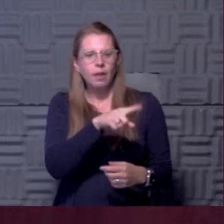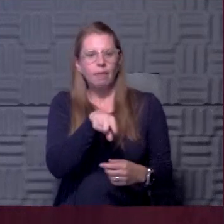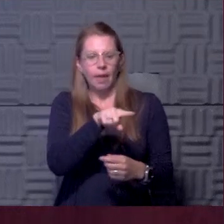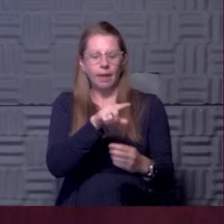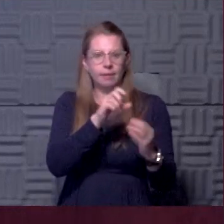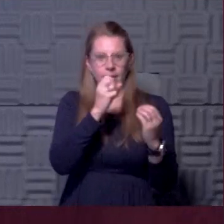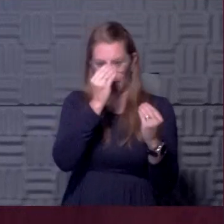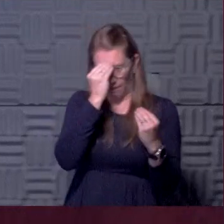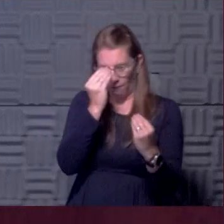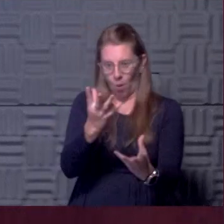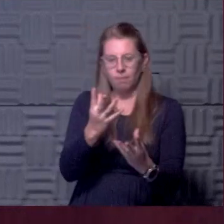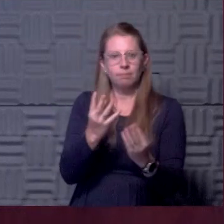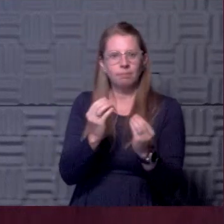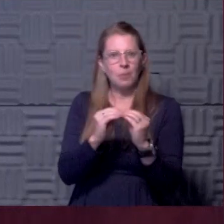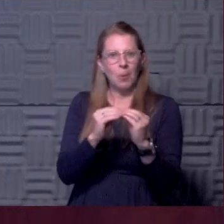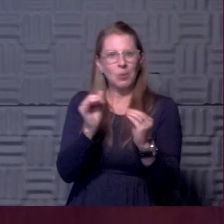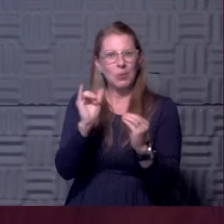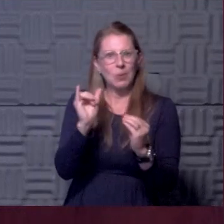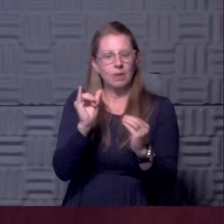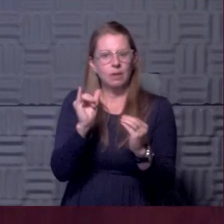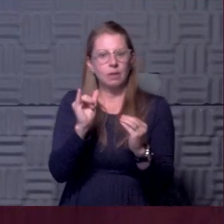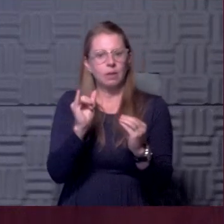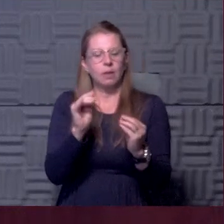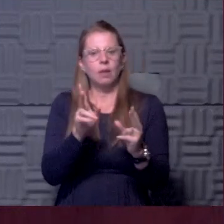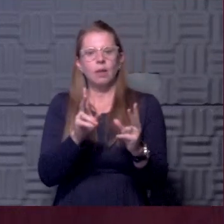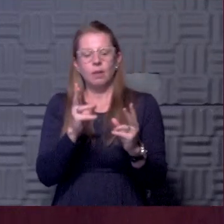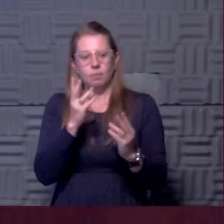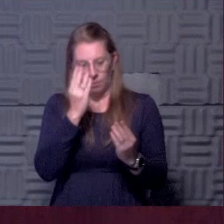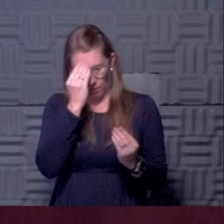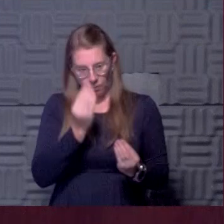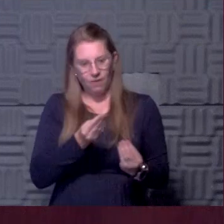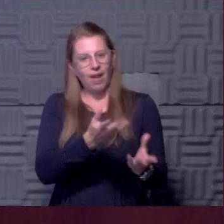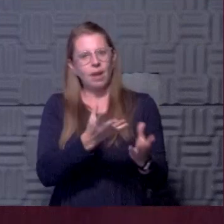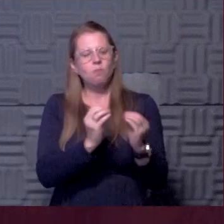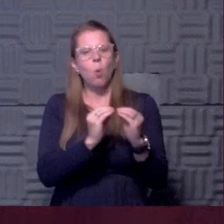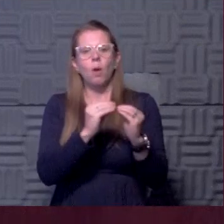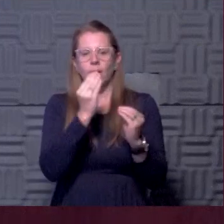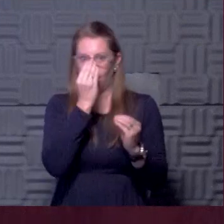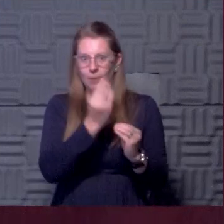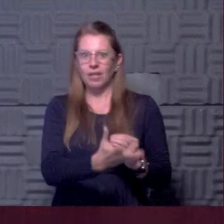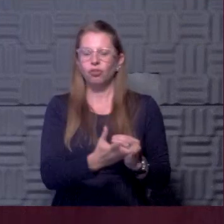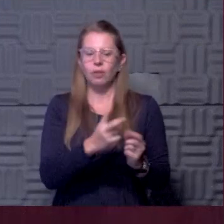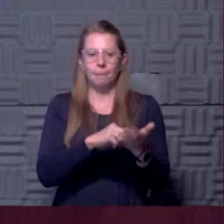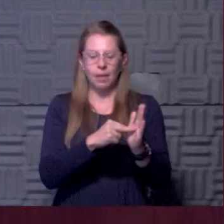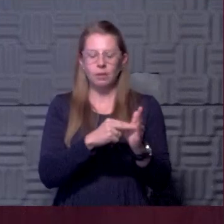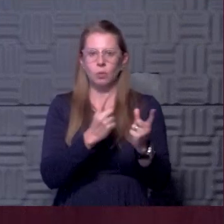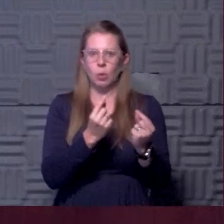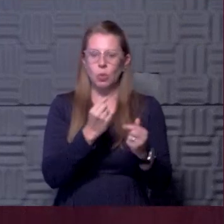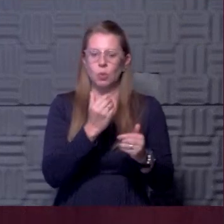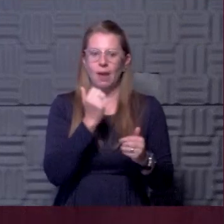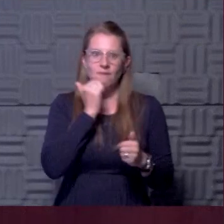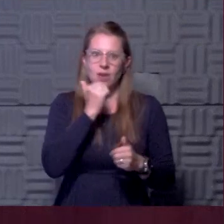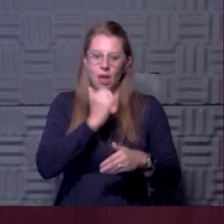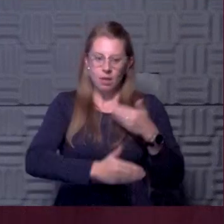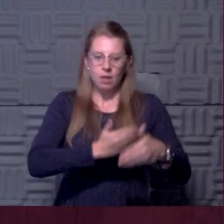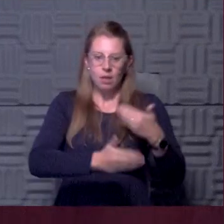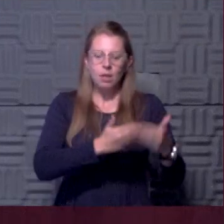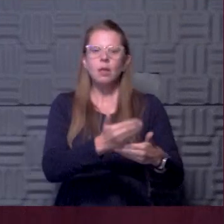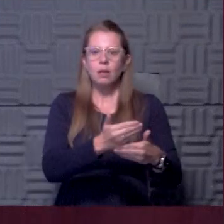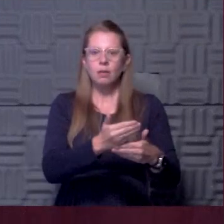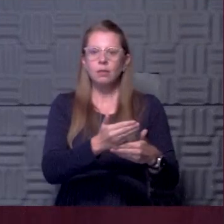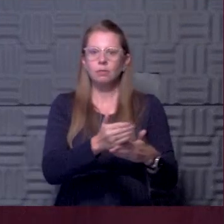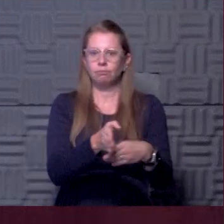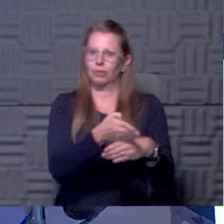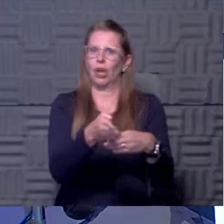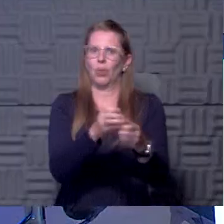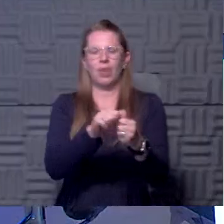I think that's a great example of how we can get people more information to help inform what they're going to do in their day to days and trying to get back to whatever our new normal